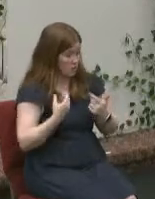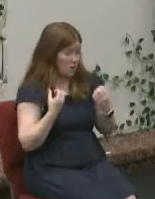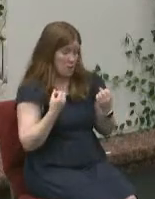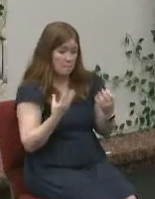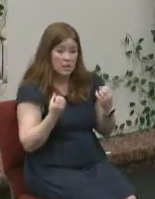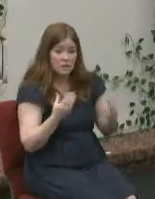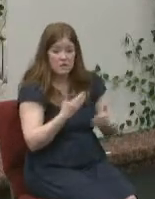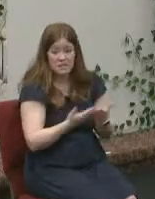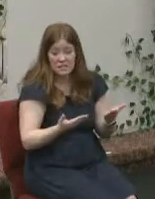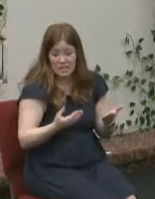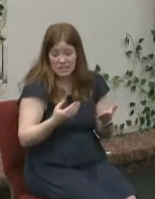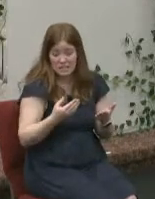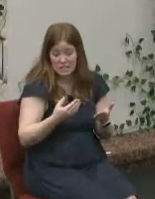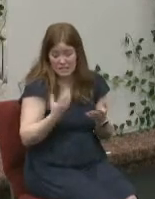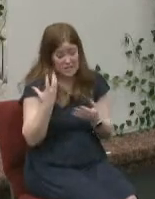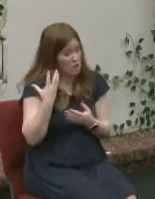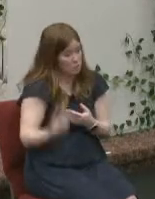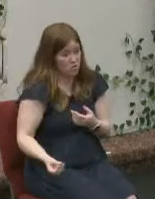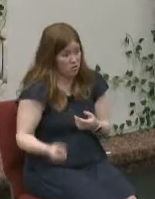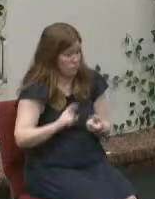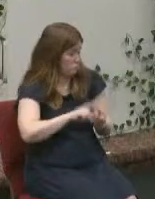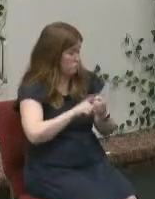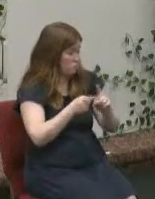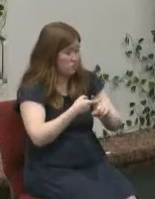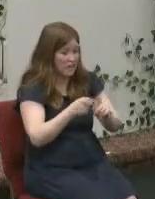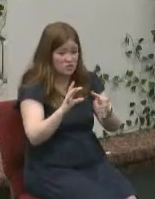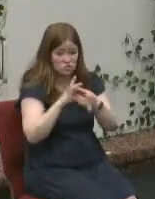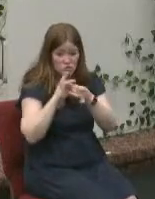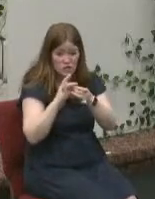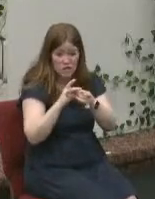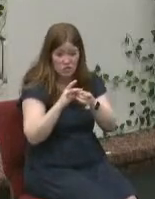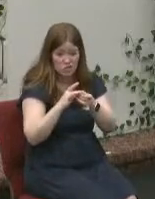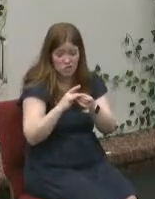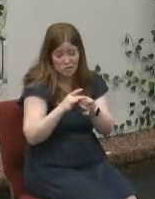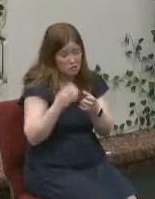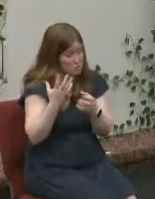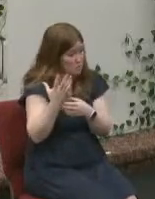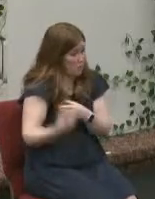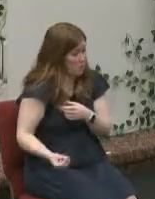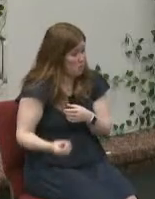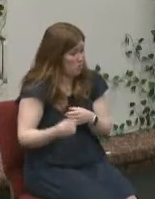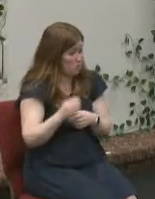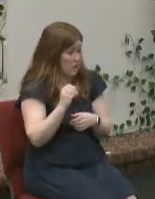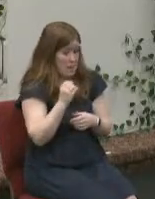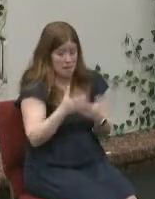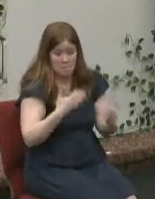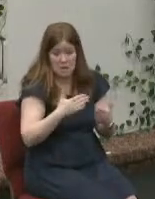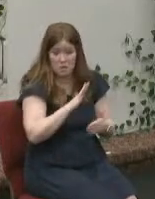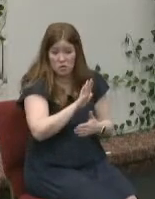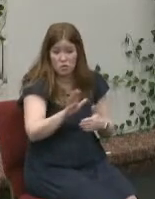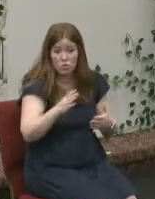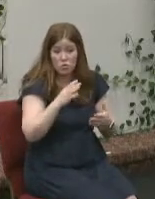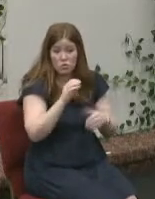maybe your friends maybe some relationships maybe respect maybe even your job who knows